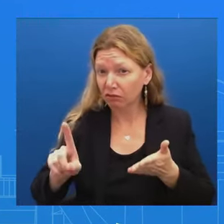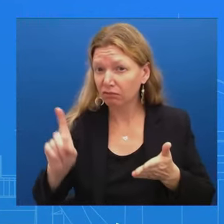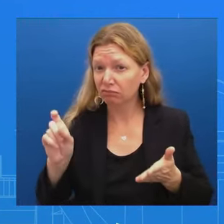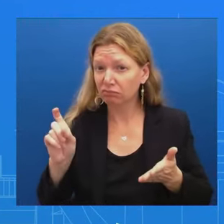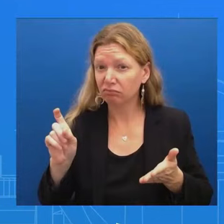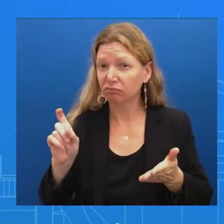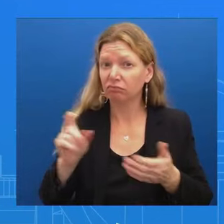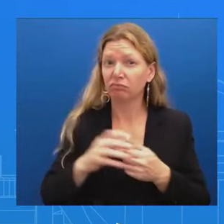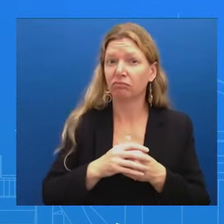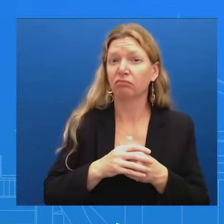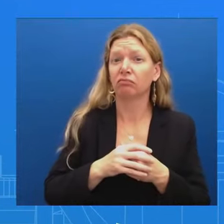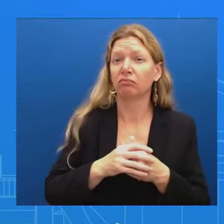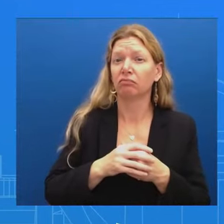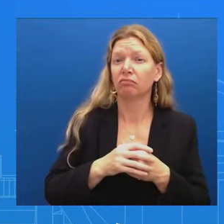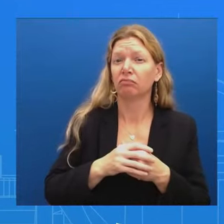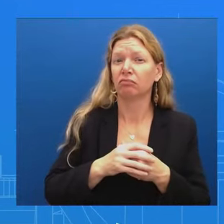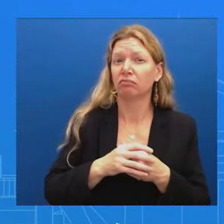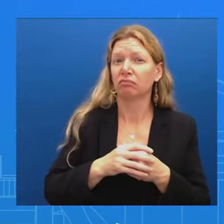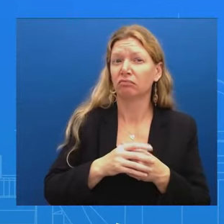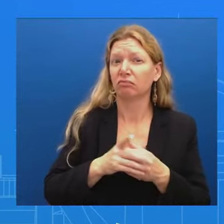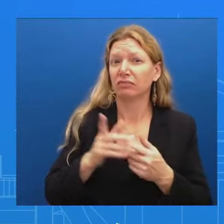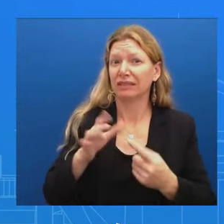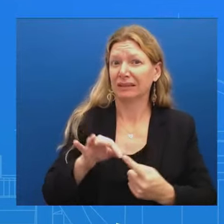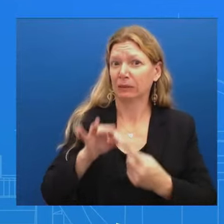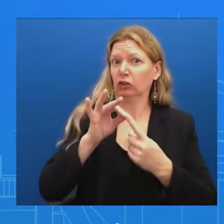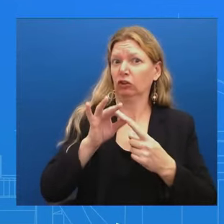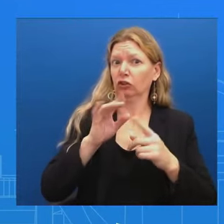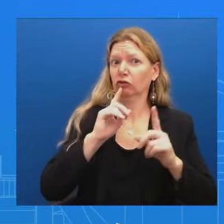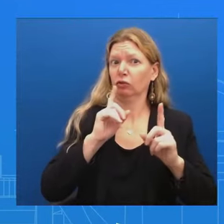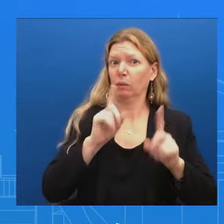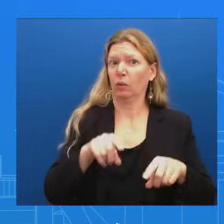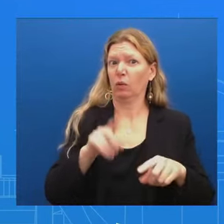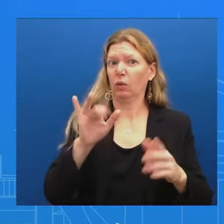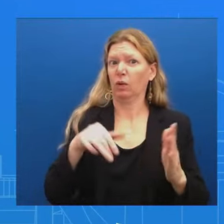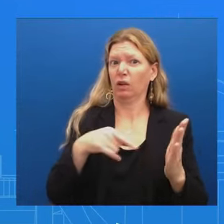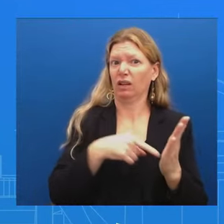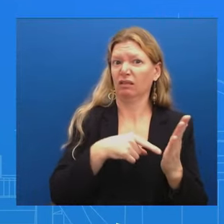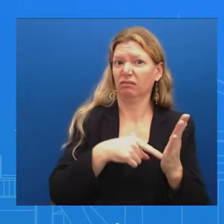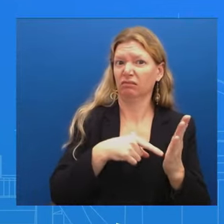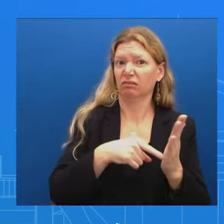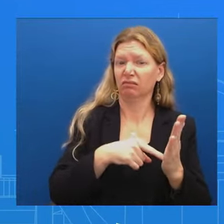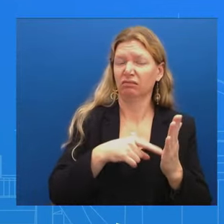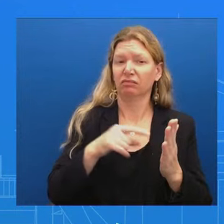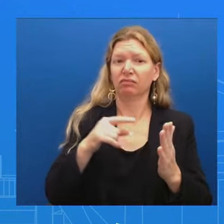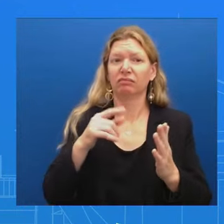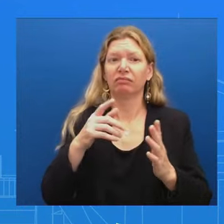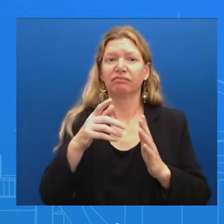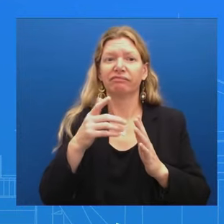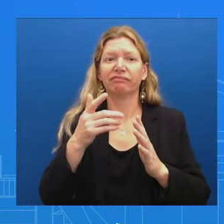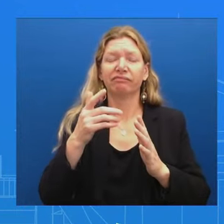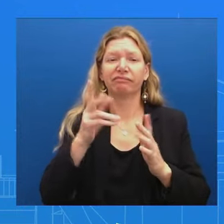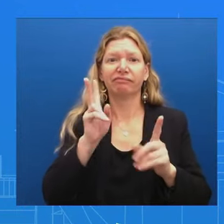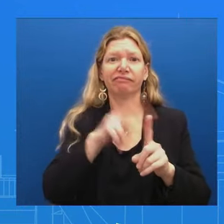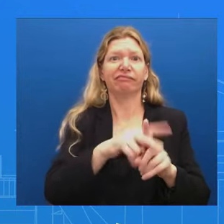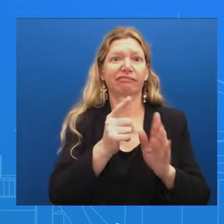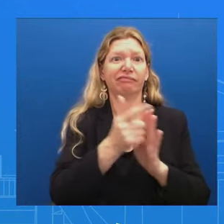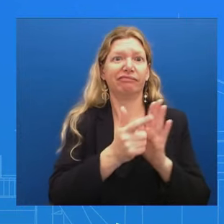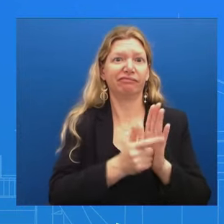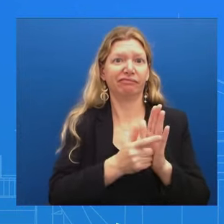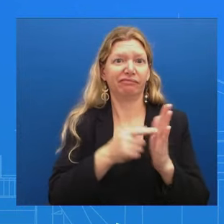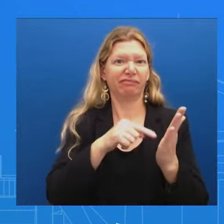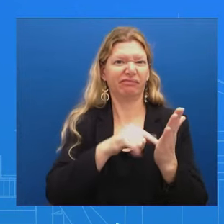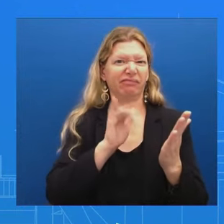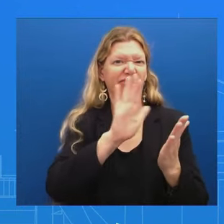just mentioned Showing that many American people have concerns about that Look, I got this question last week as well And